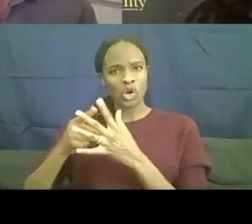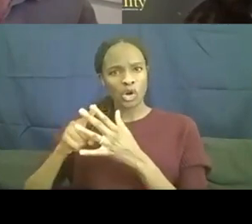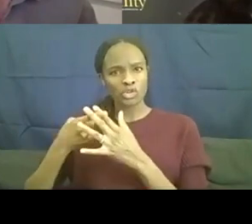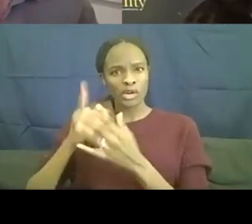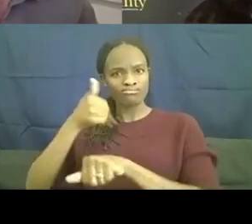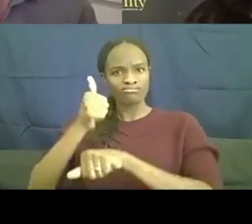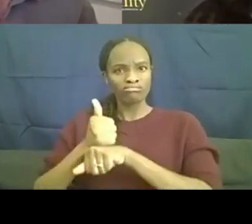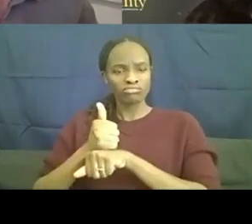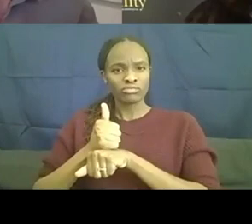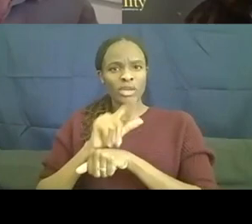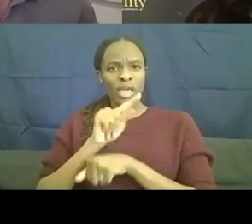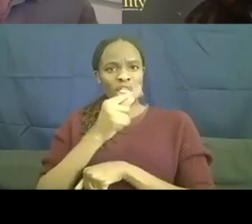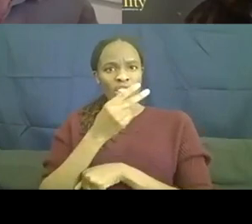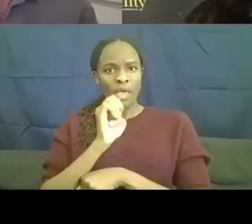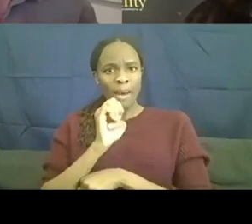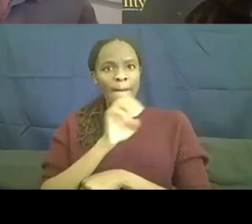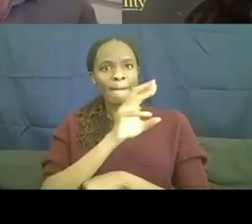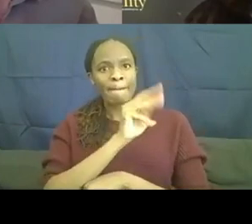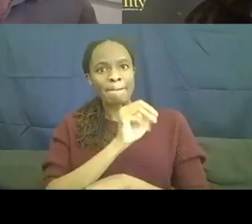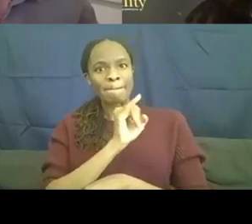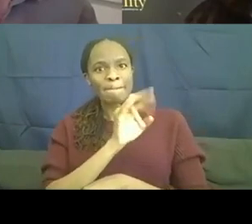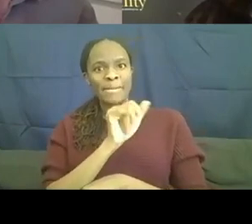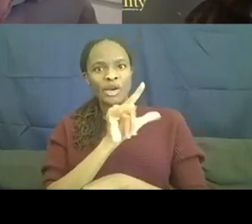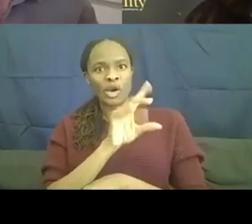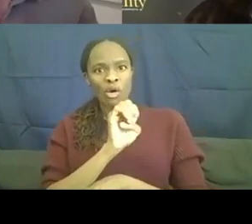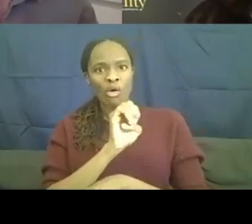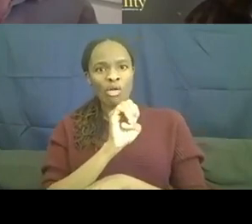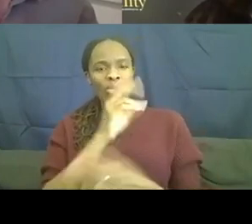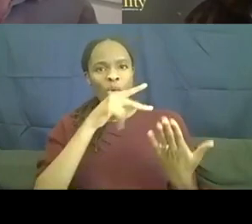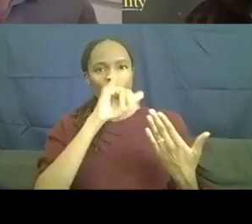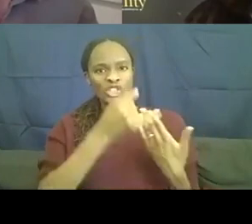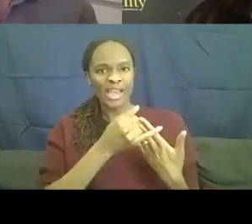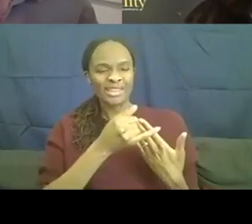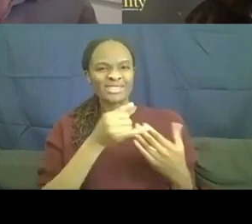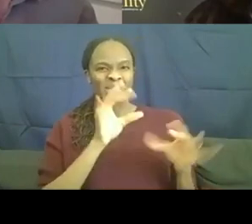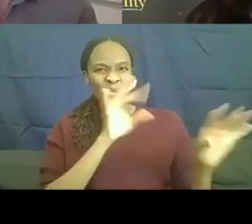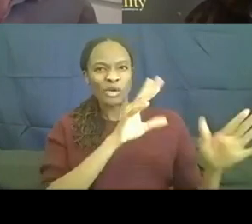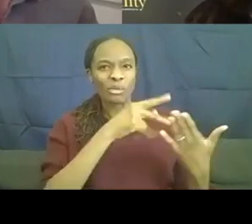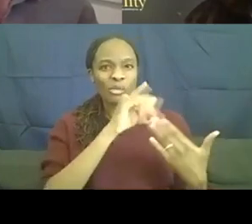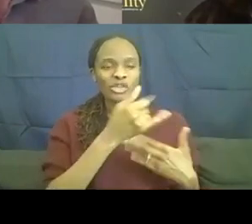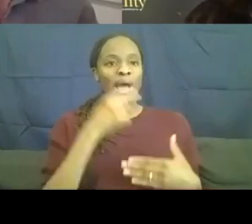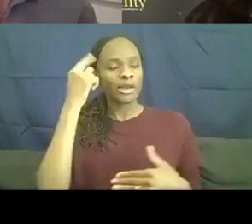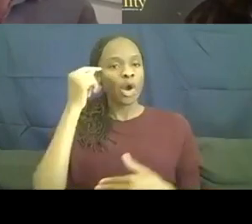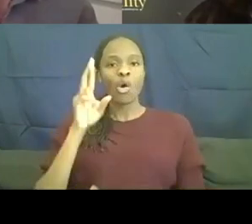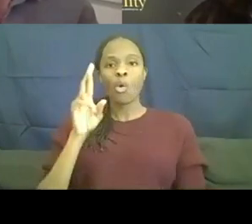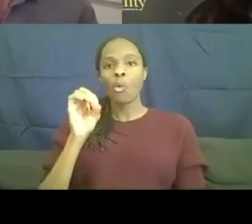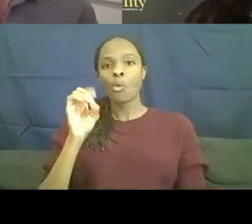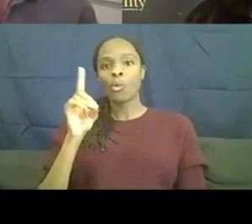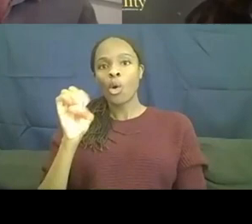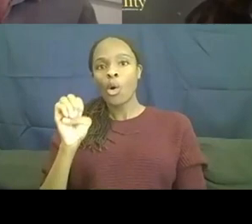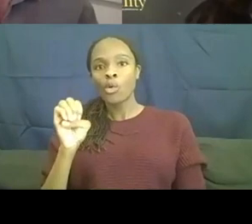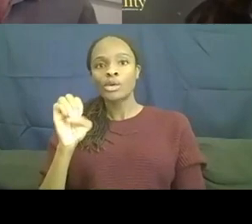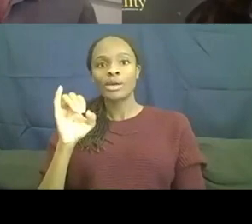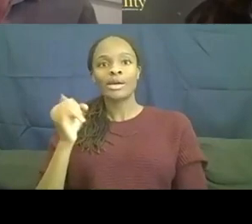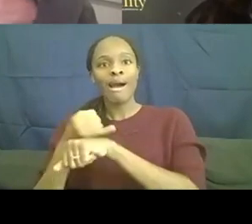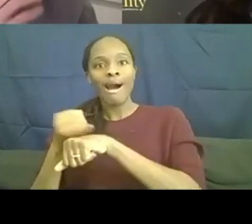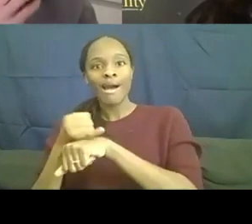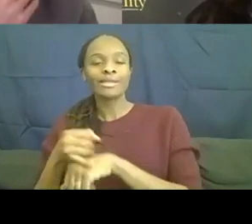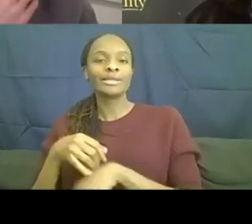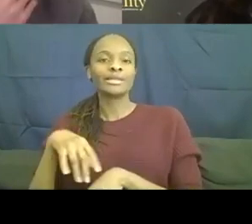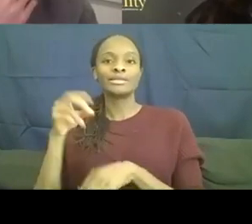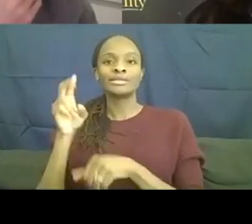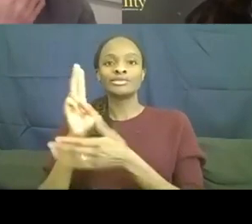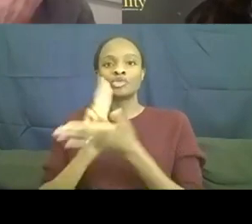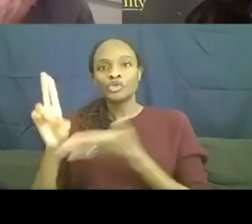many, many places in the country. Now I know it's done in Rhode Island at Brown university. She's done it in all other parts of the